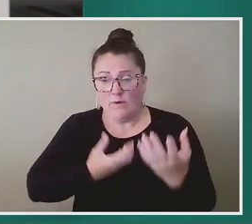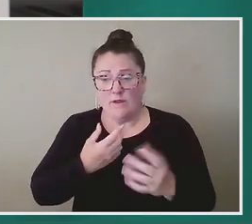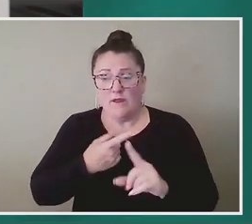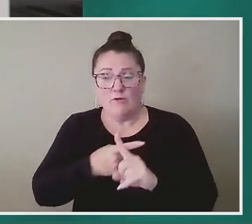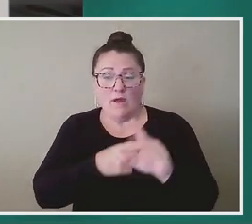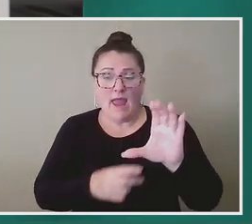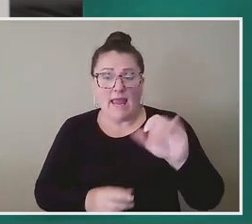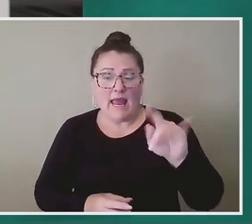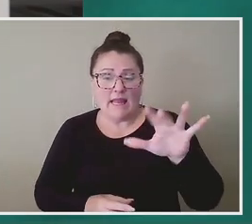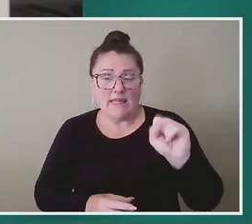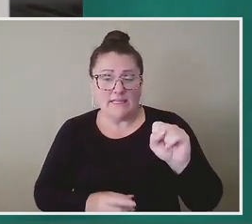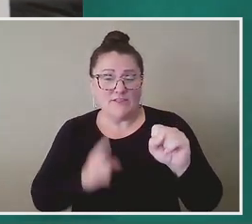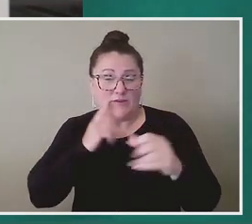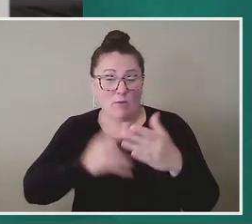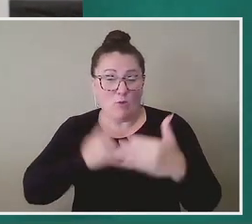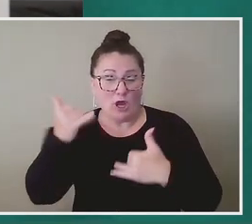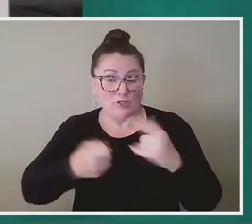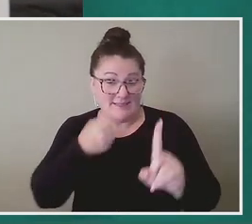for the project itself.